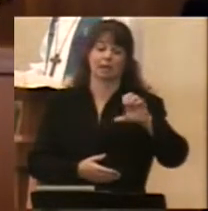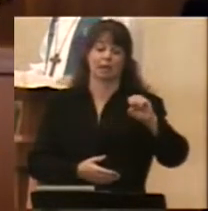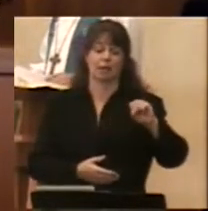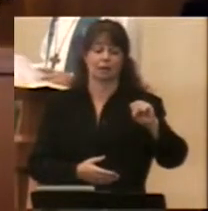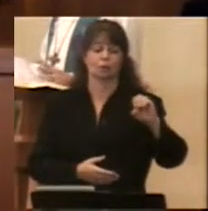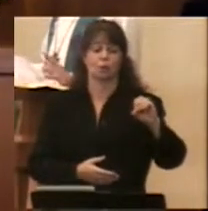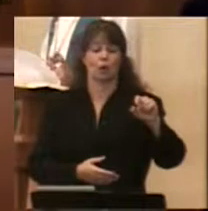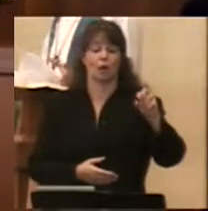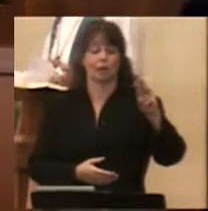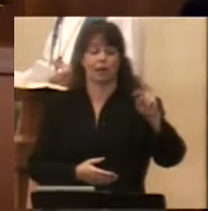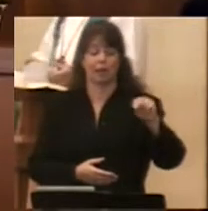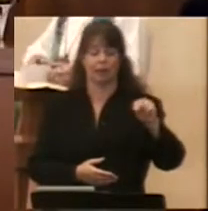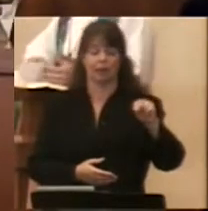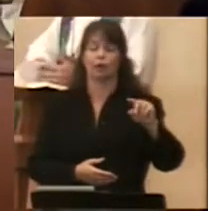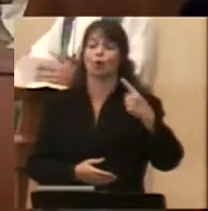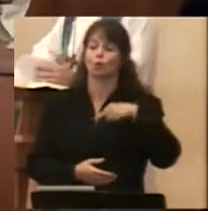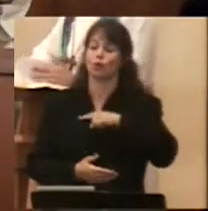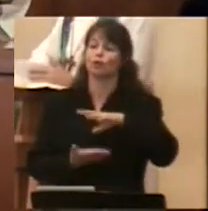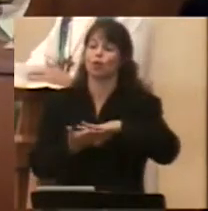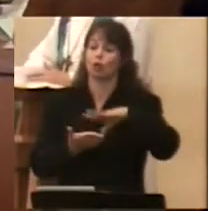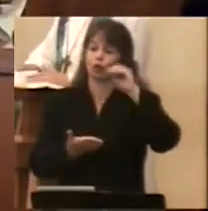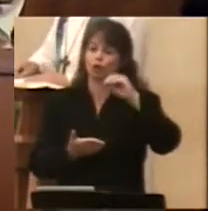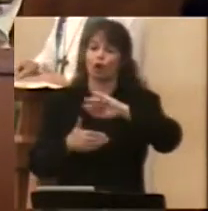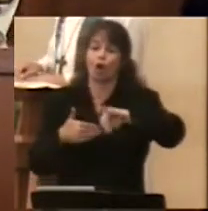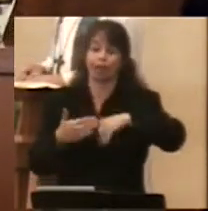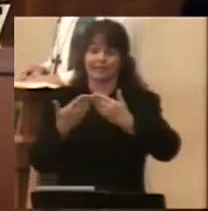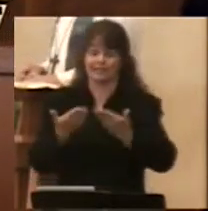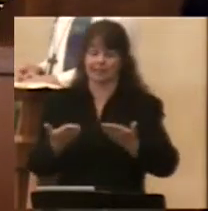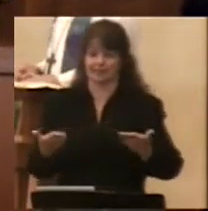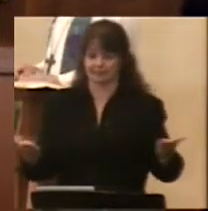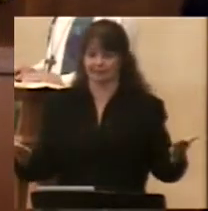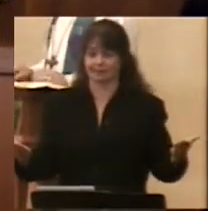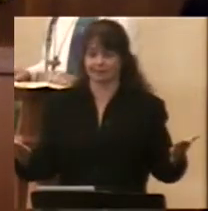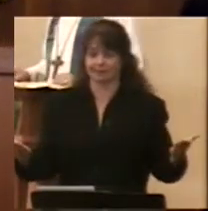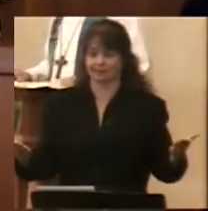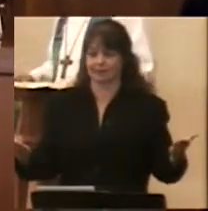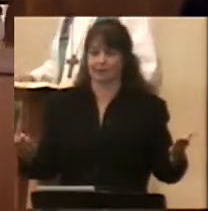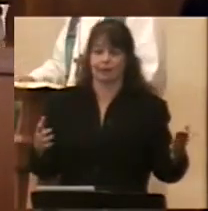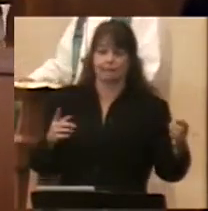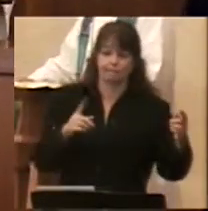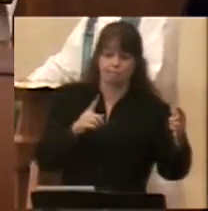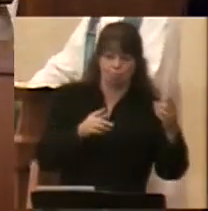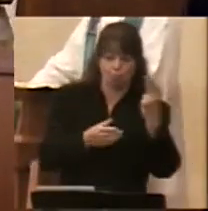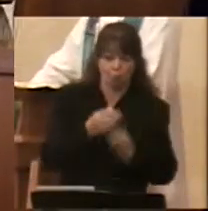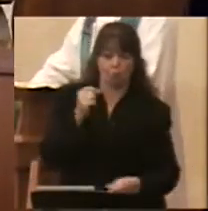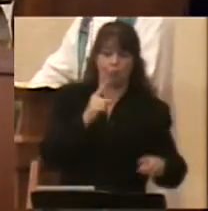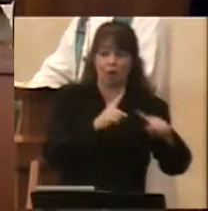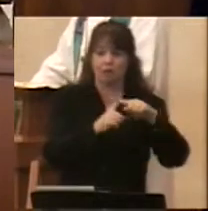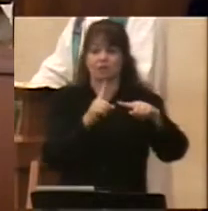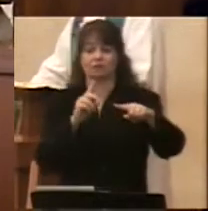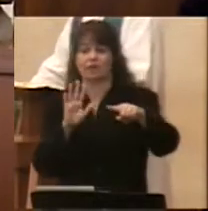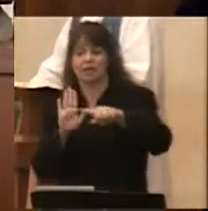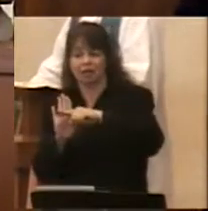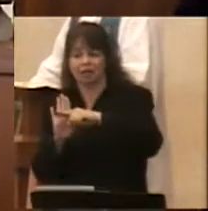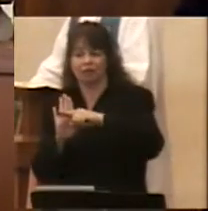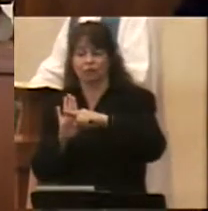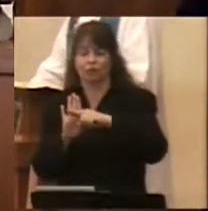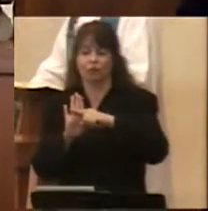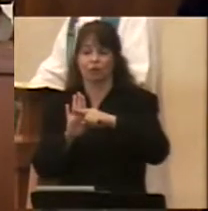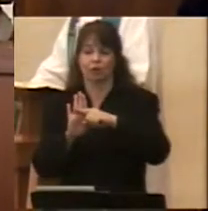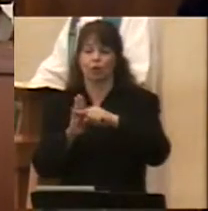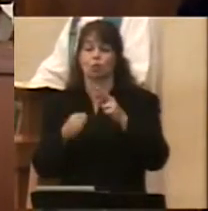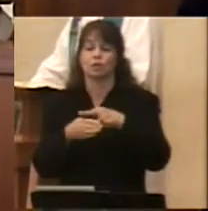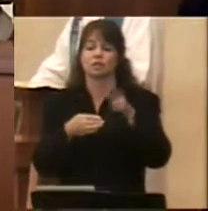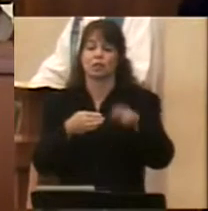Ecclesiastes, we are to learn that all of these things, positive and negative, finally result in